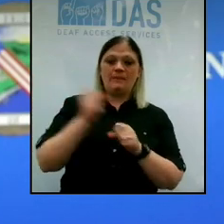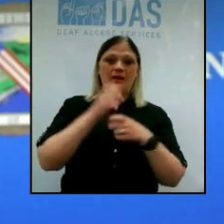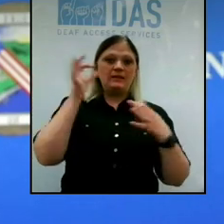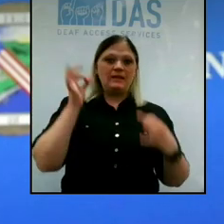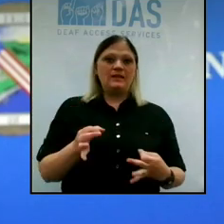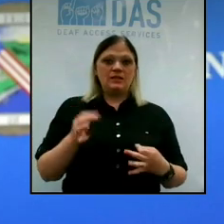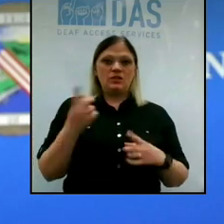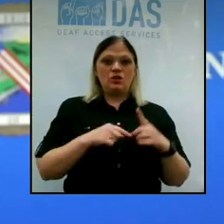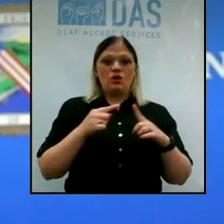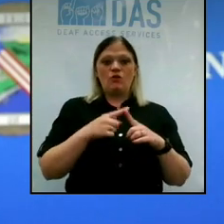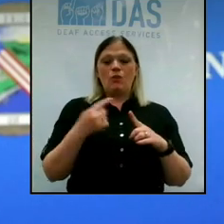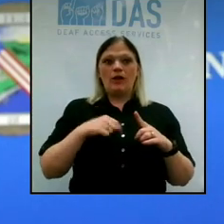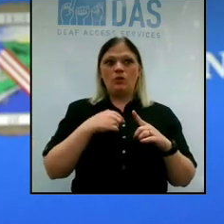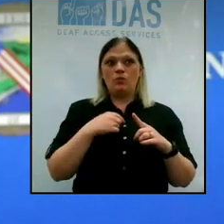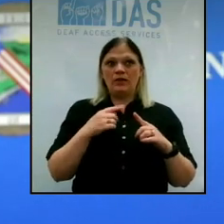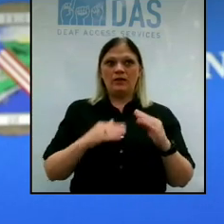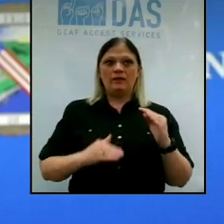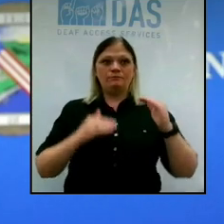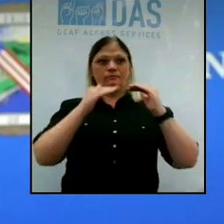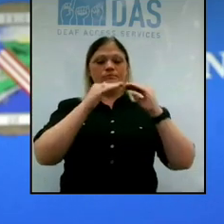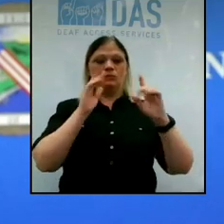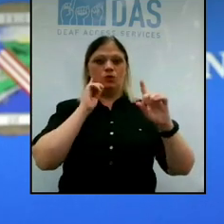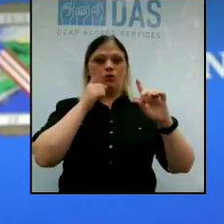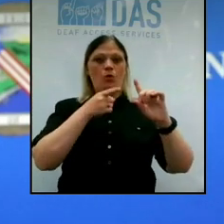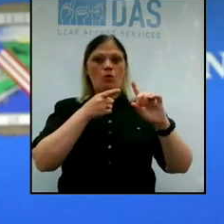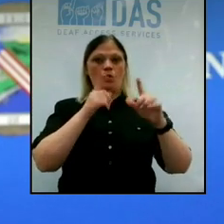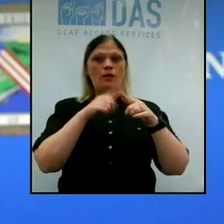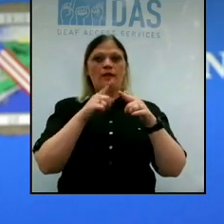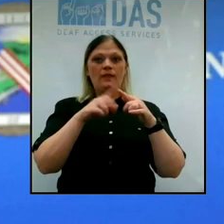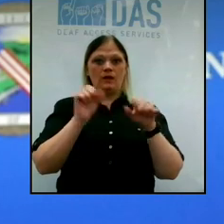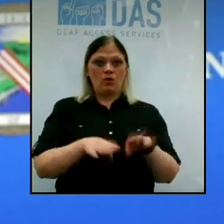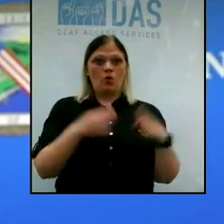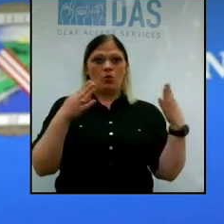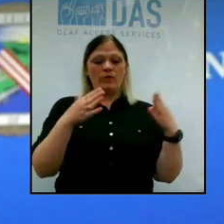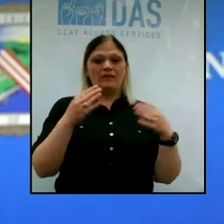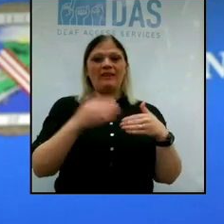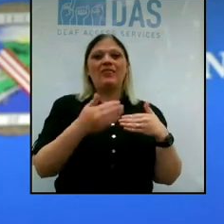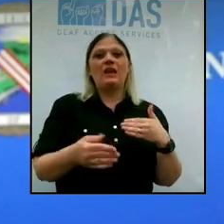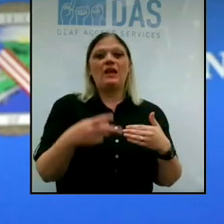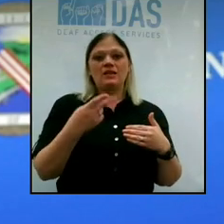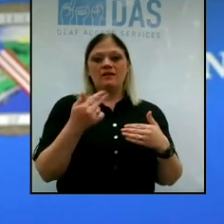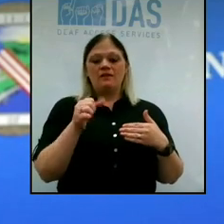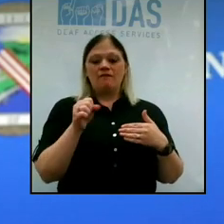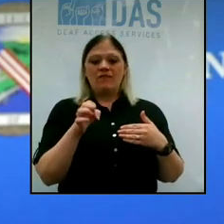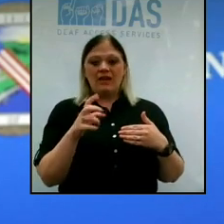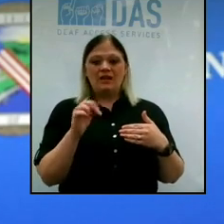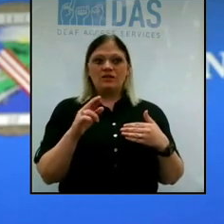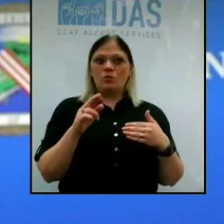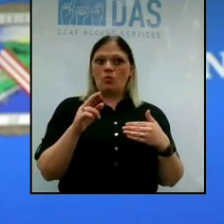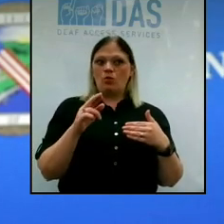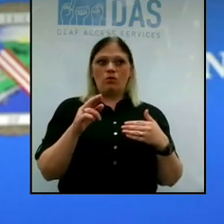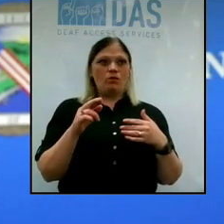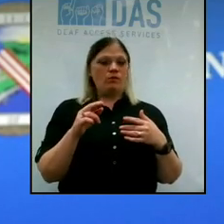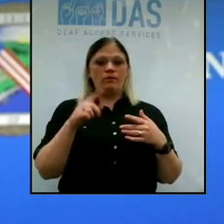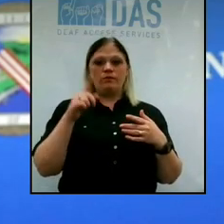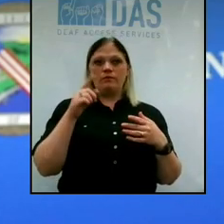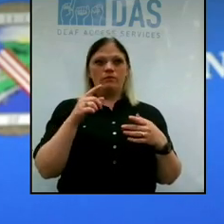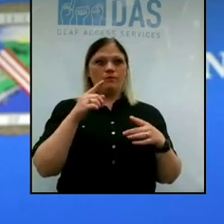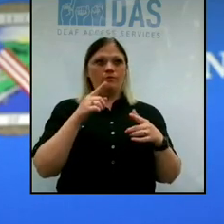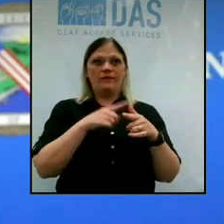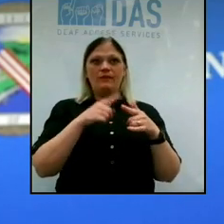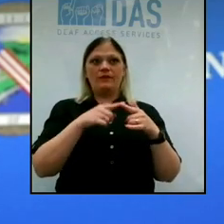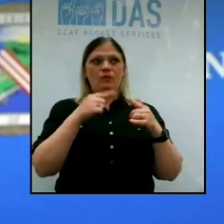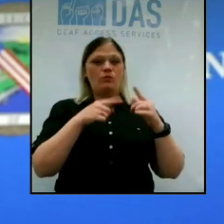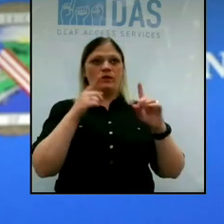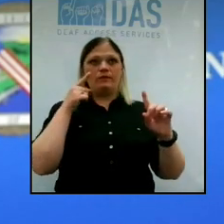we are hitting the bar or to open up in another phase or when we're hitting the bar that we have to go back a phase.